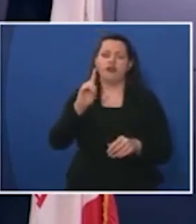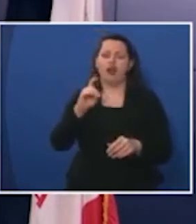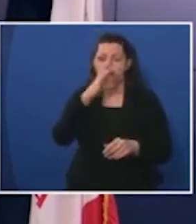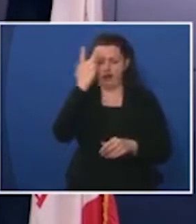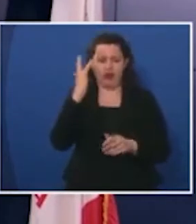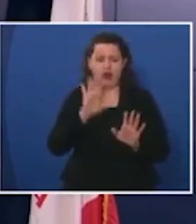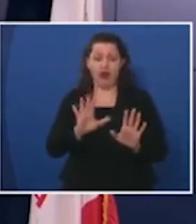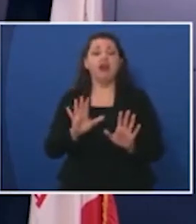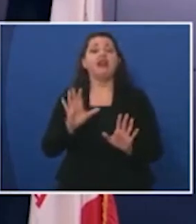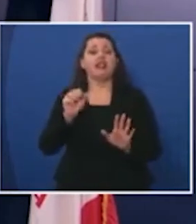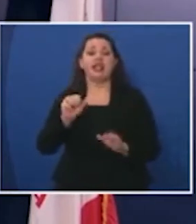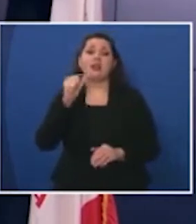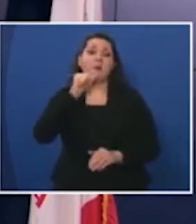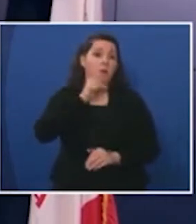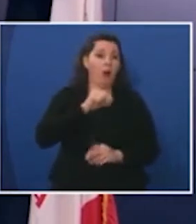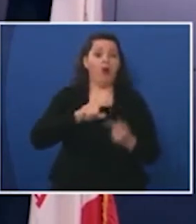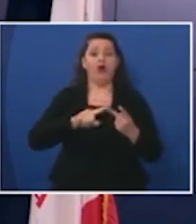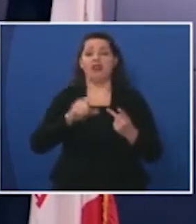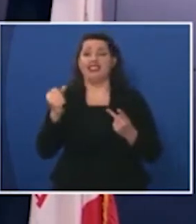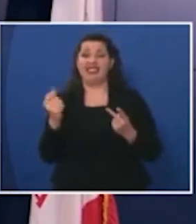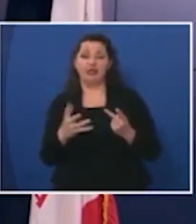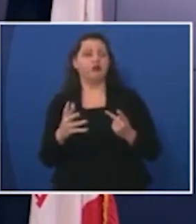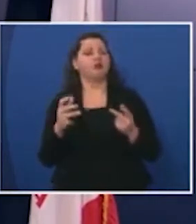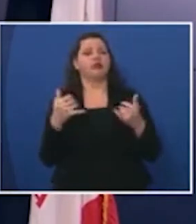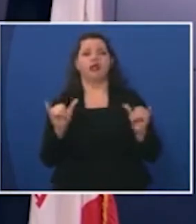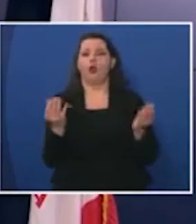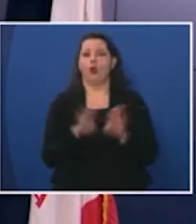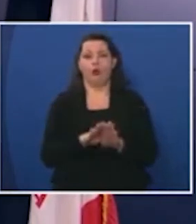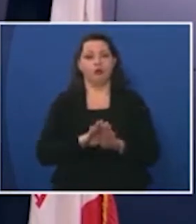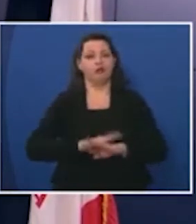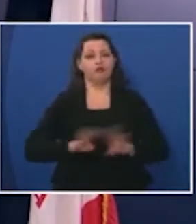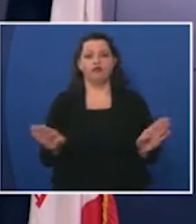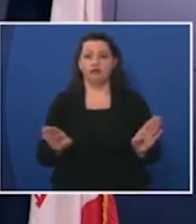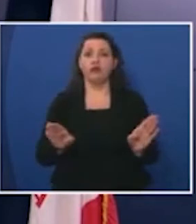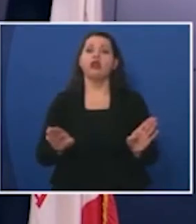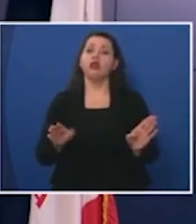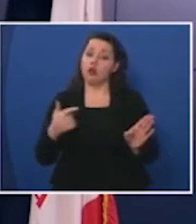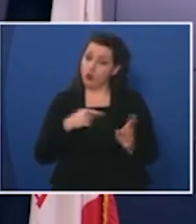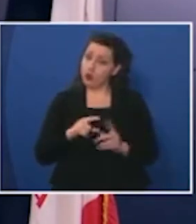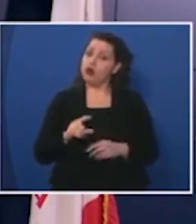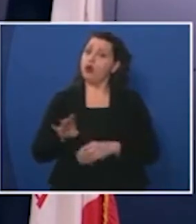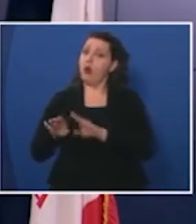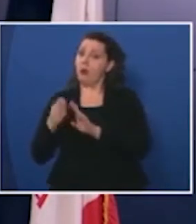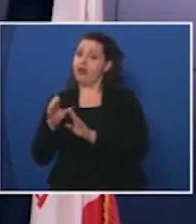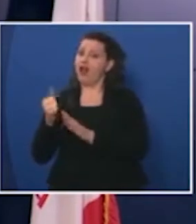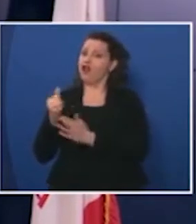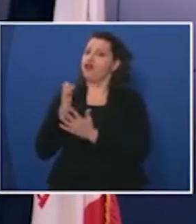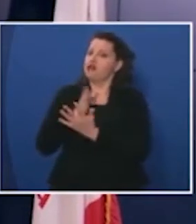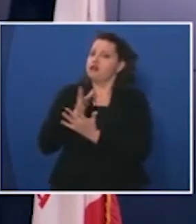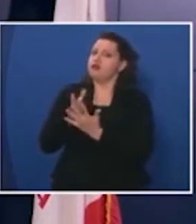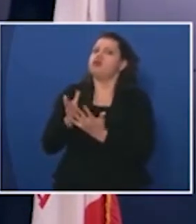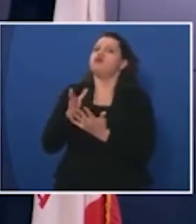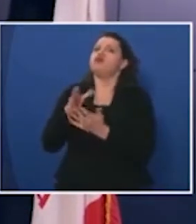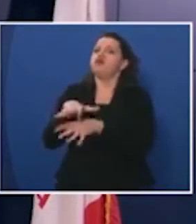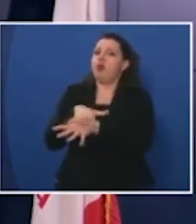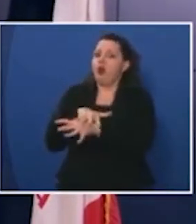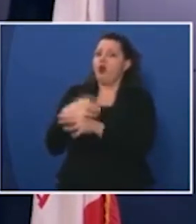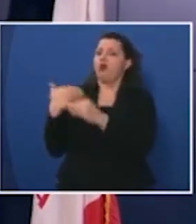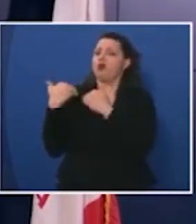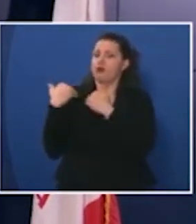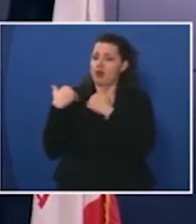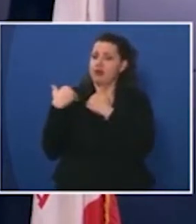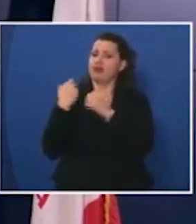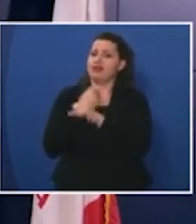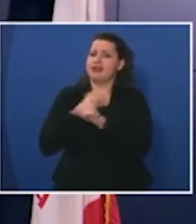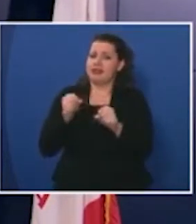address that they they will remain closed so as i said we're um opening up we're doing it in a phased responsible uh and